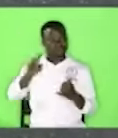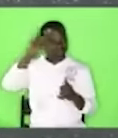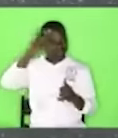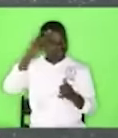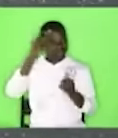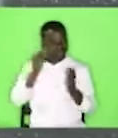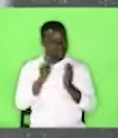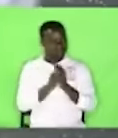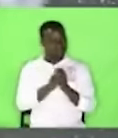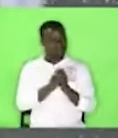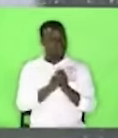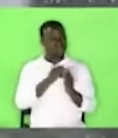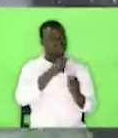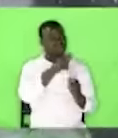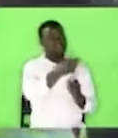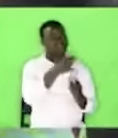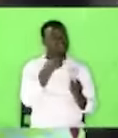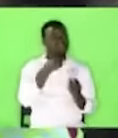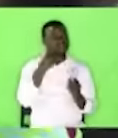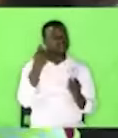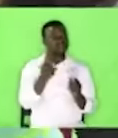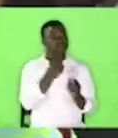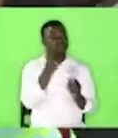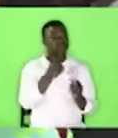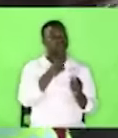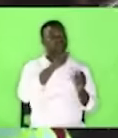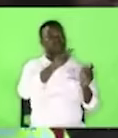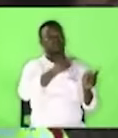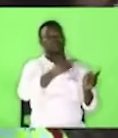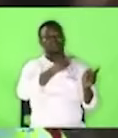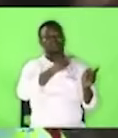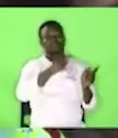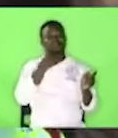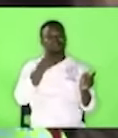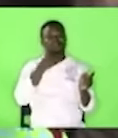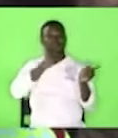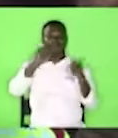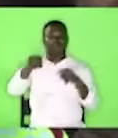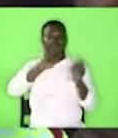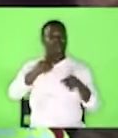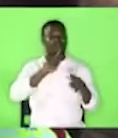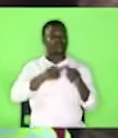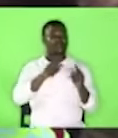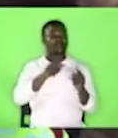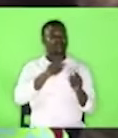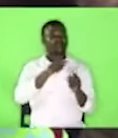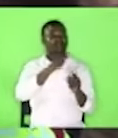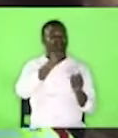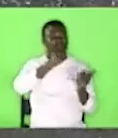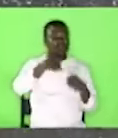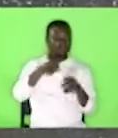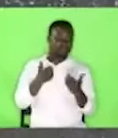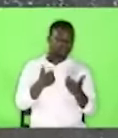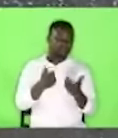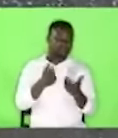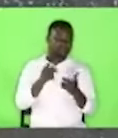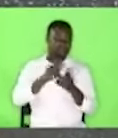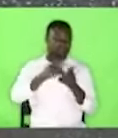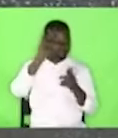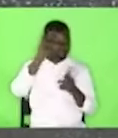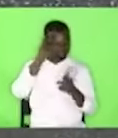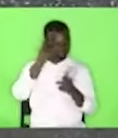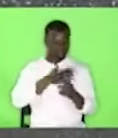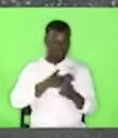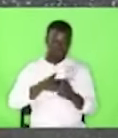always saying that I'll come and will never pitch up. Stop disturbing my name and let my name rest.